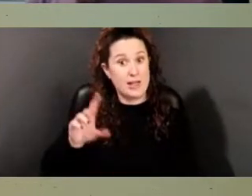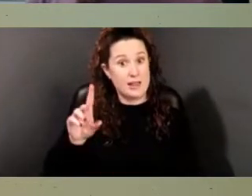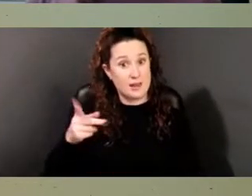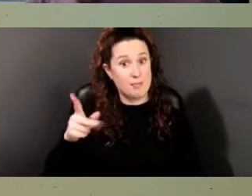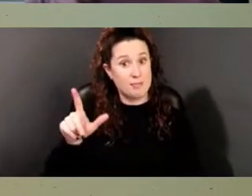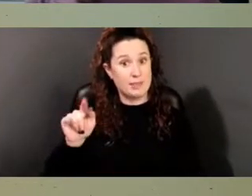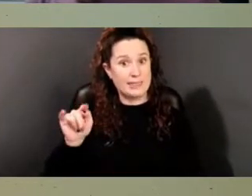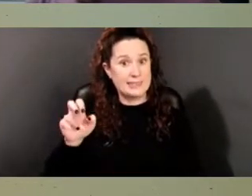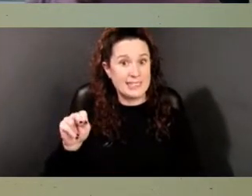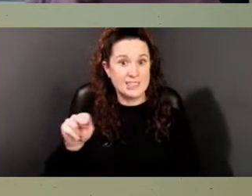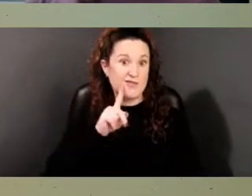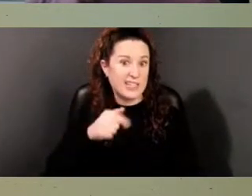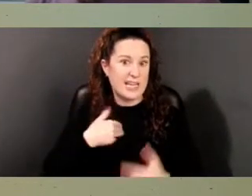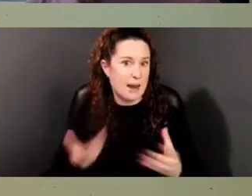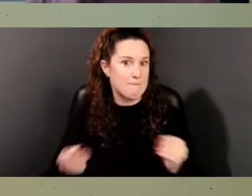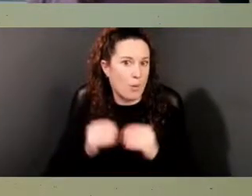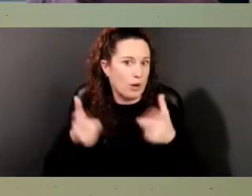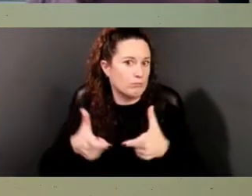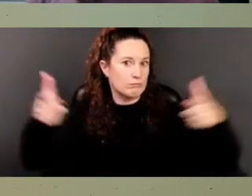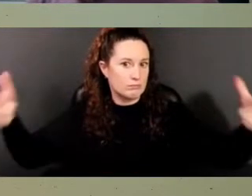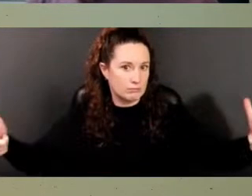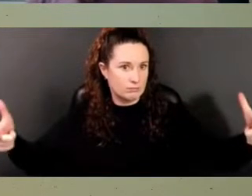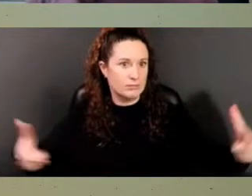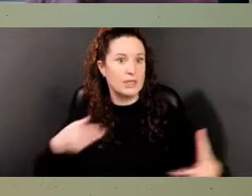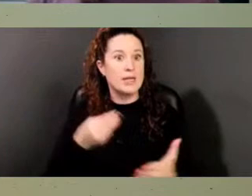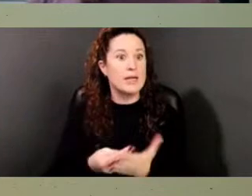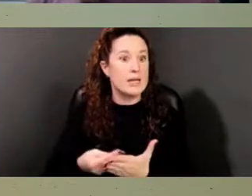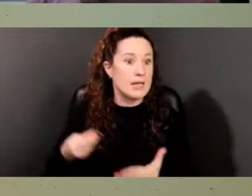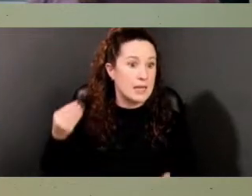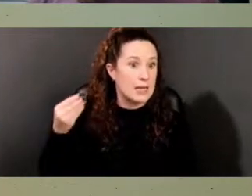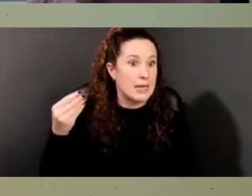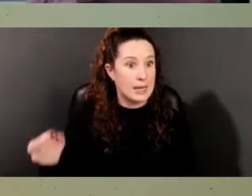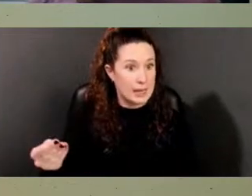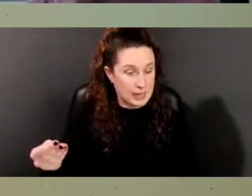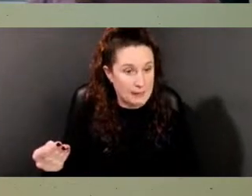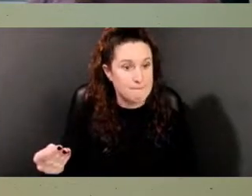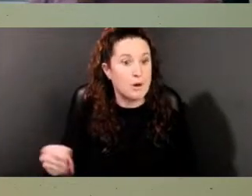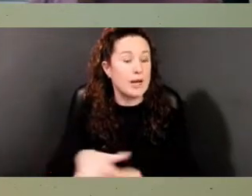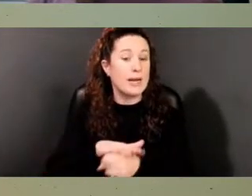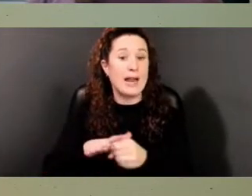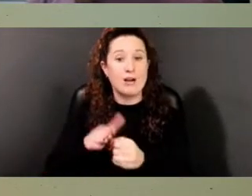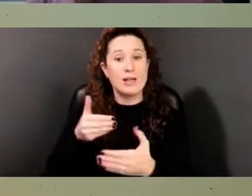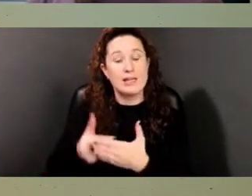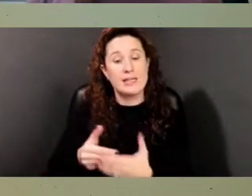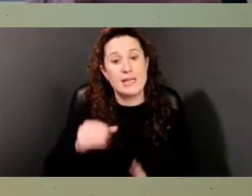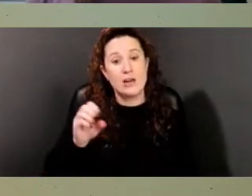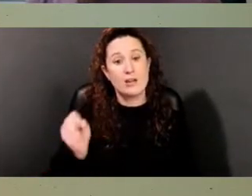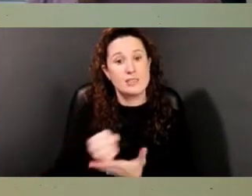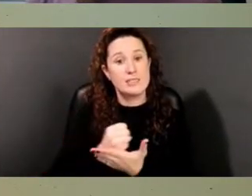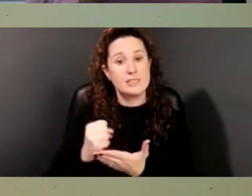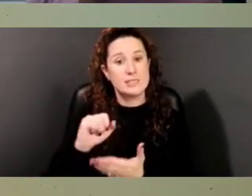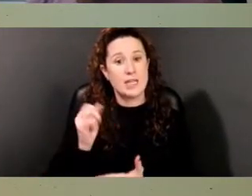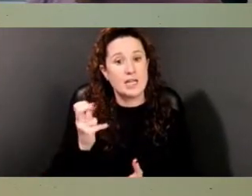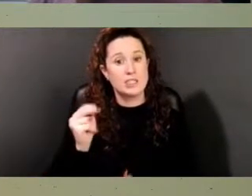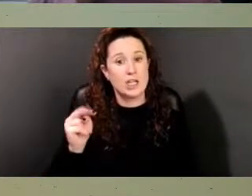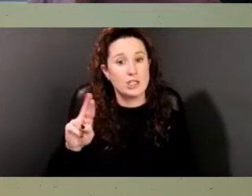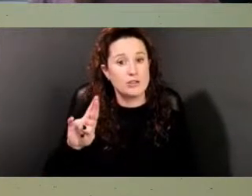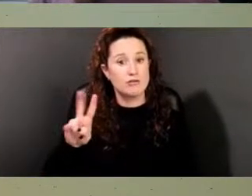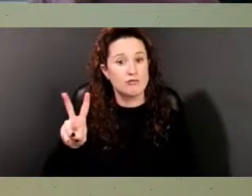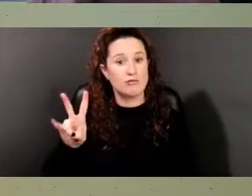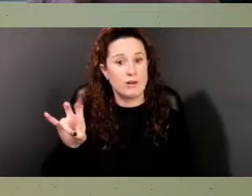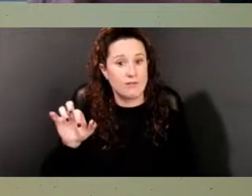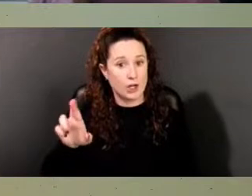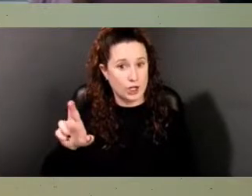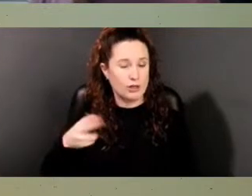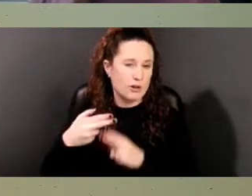John purchased land across the St. Jones River, or not across, excuse me, along the St. Jones River in an area that we call St. Jones